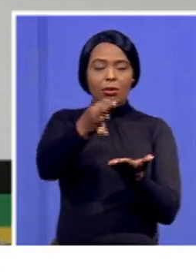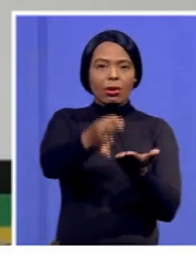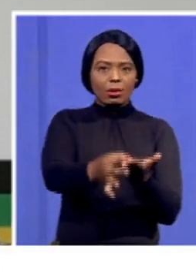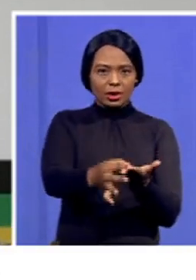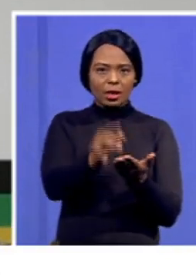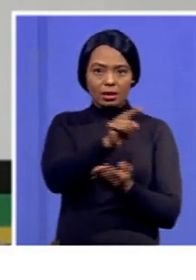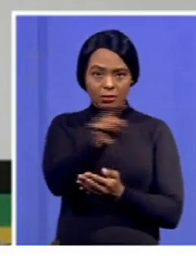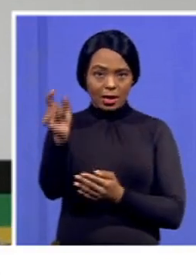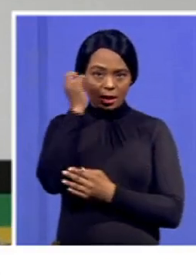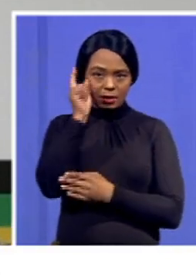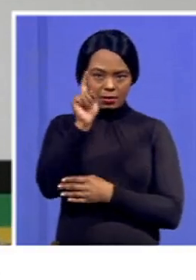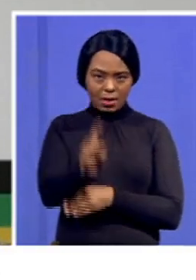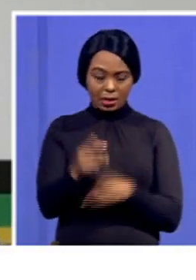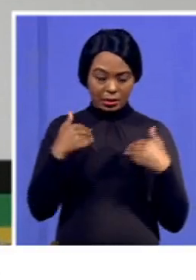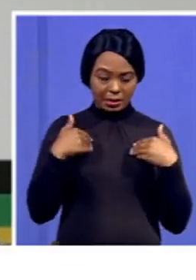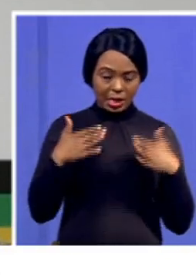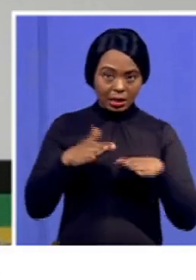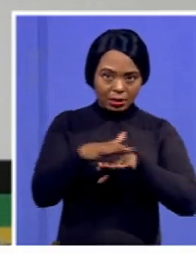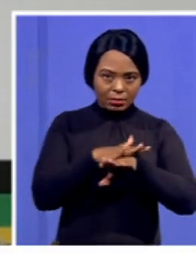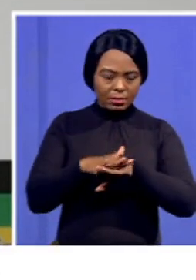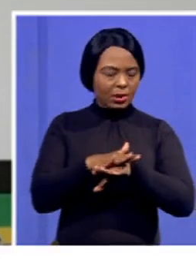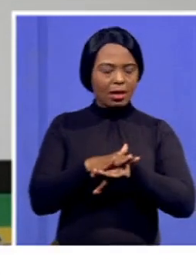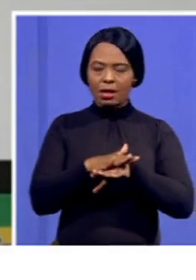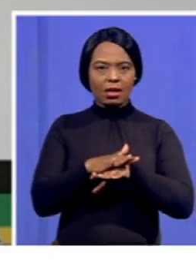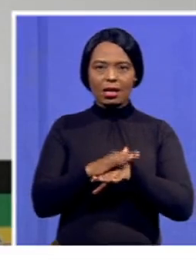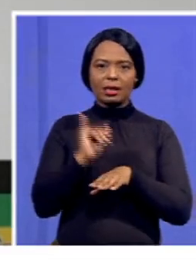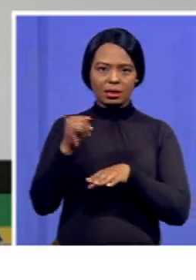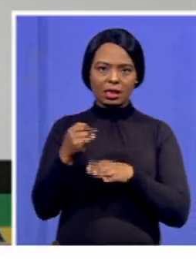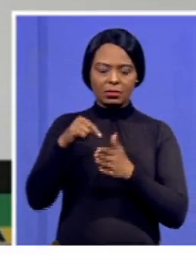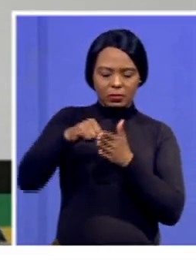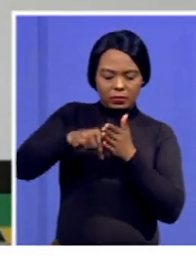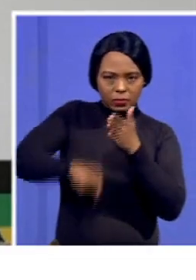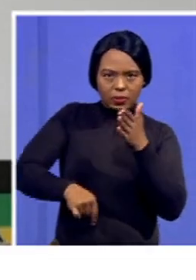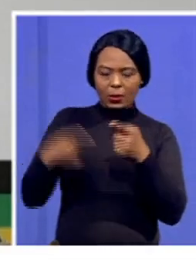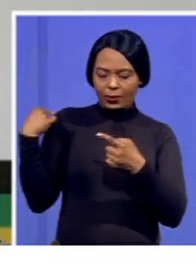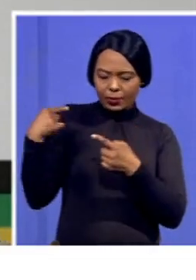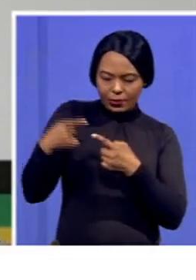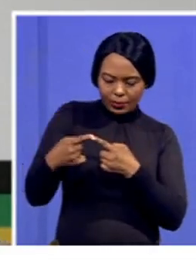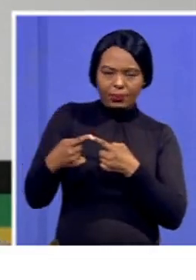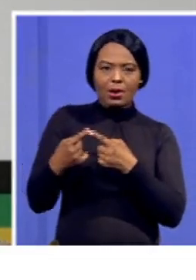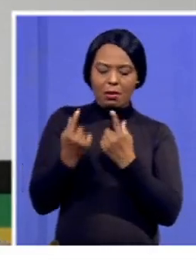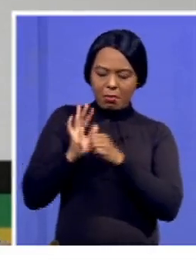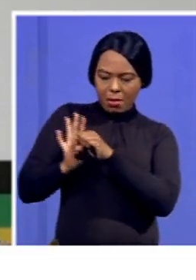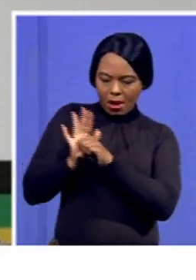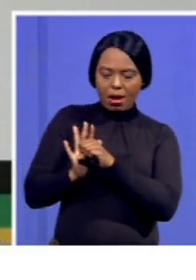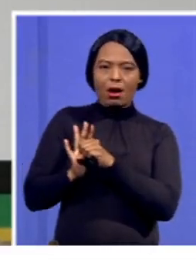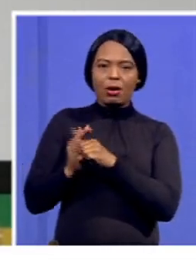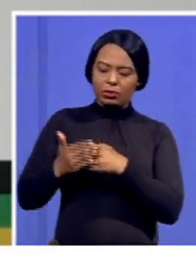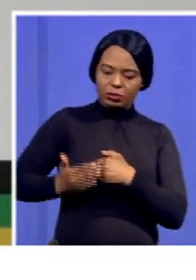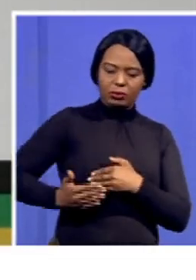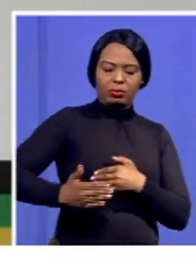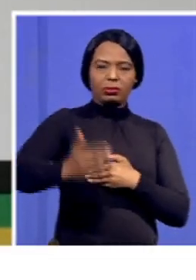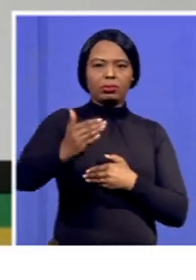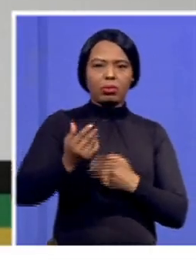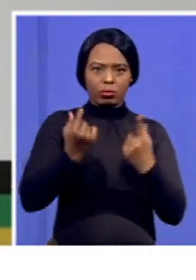scratch, we are not reinventing the wheel, but we are taking you through in terms of this is where we're coming from and where we are going. Now,